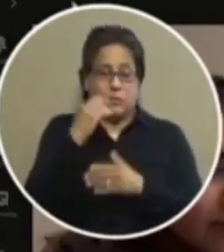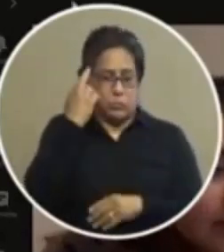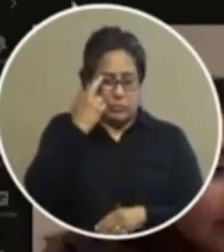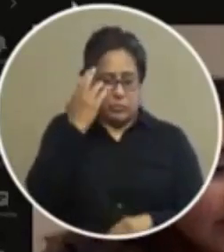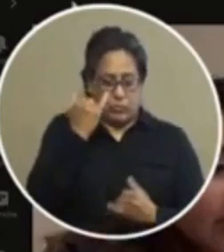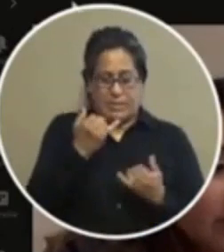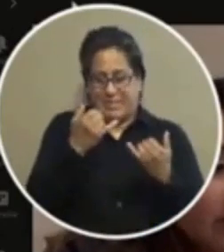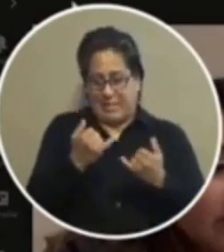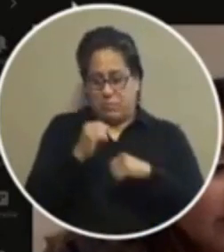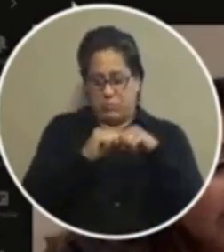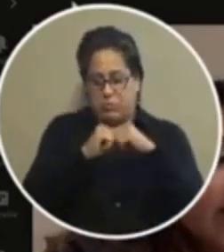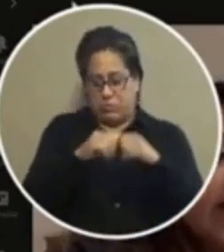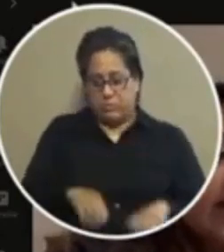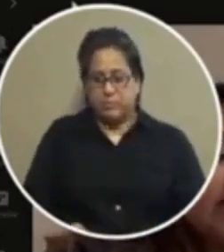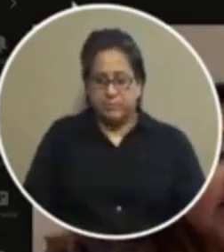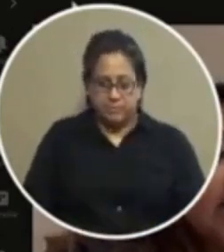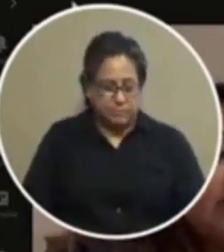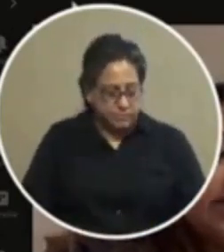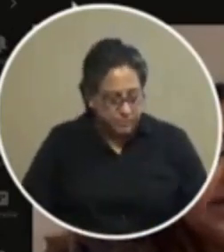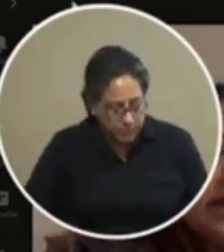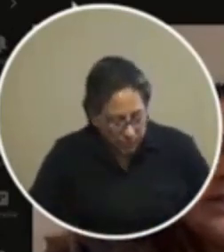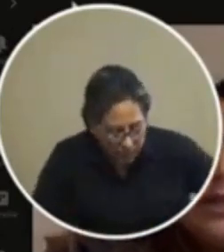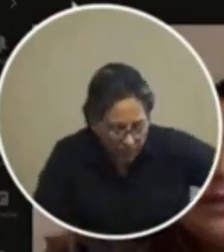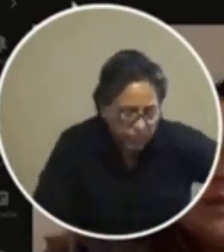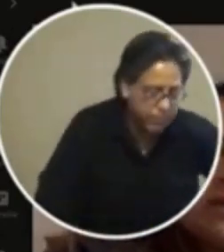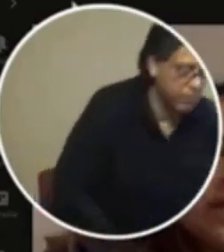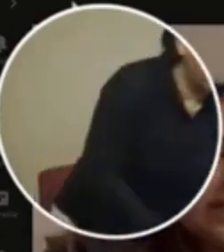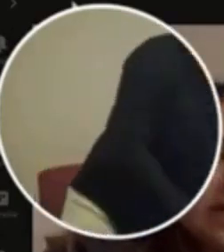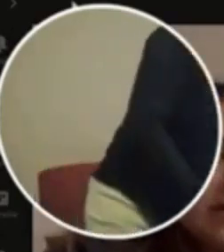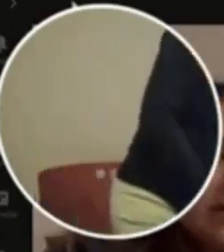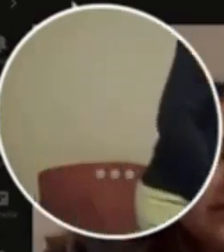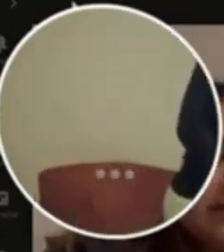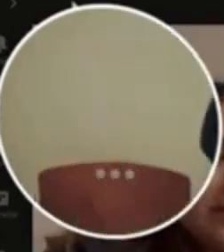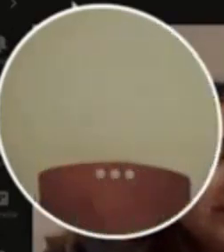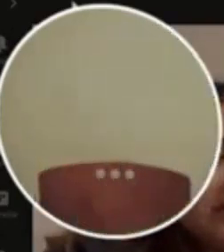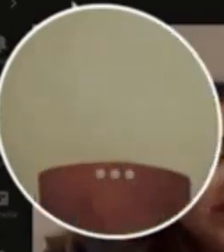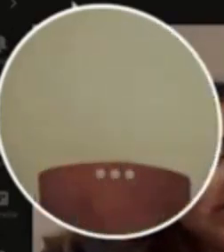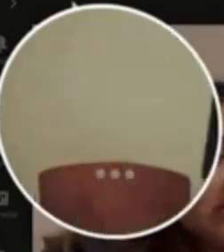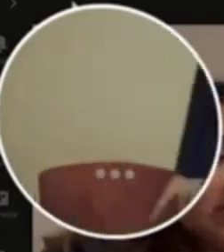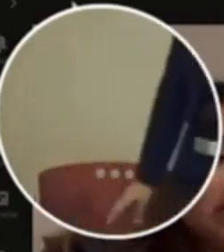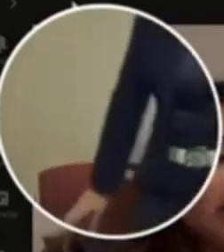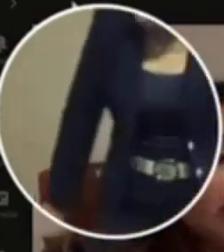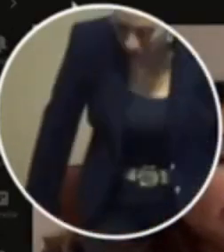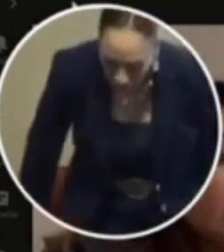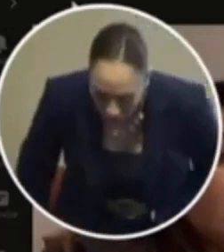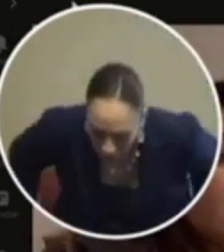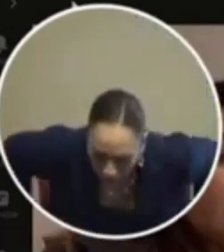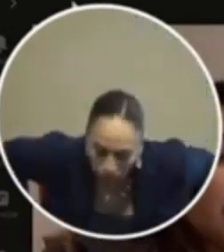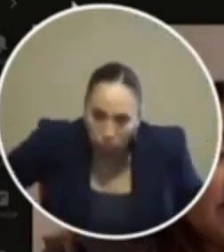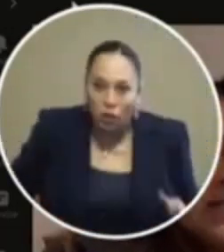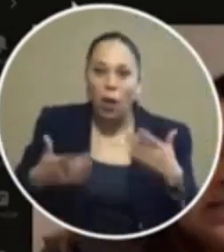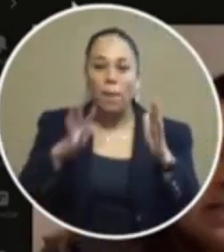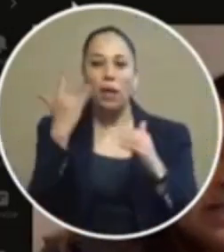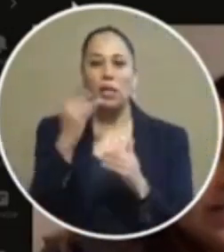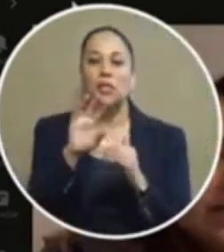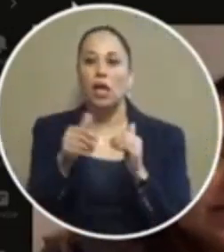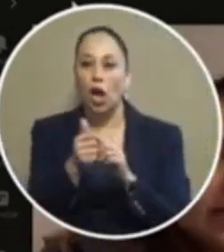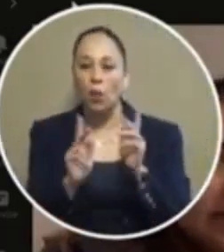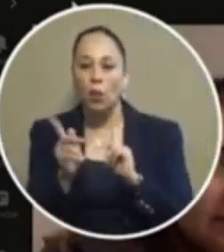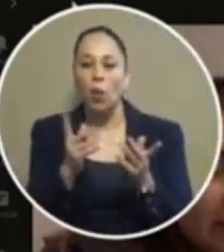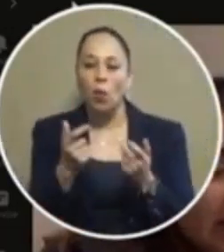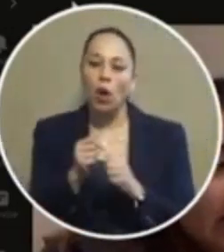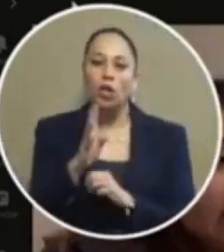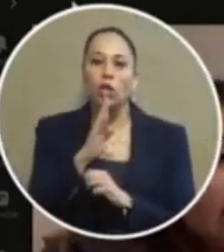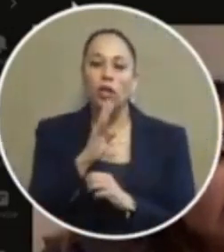why it's structured in this way right and um just closing thoughts because i know other members of council want to speak um the resolution